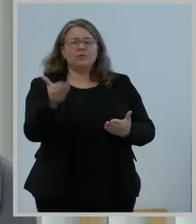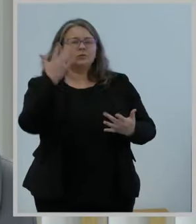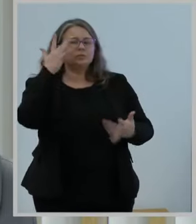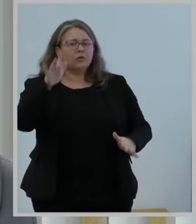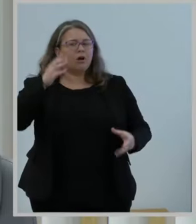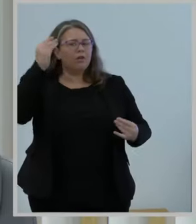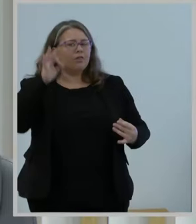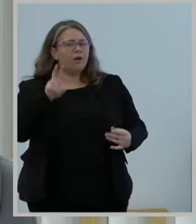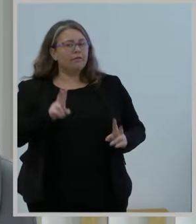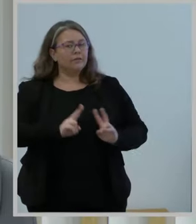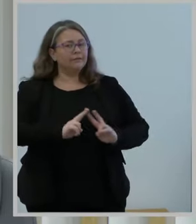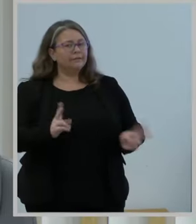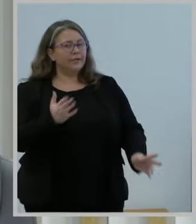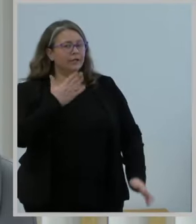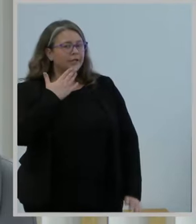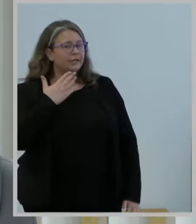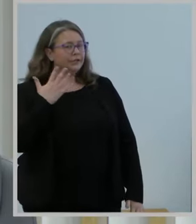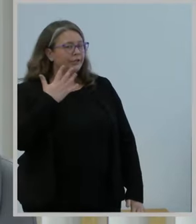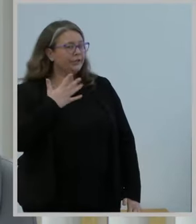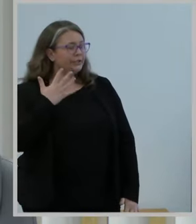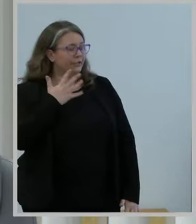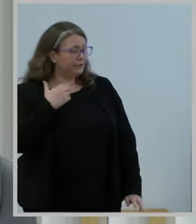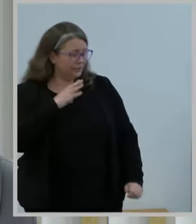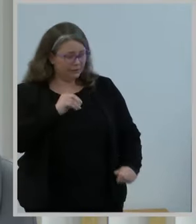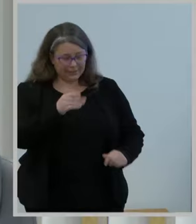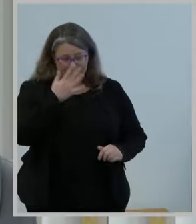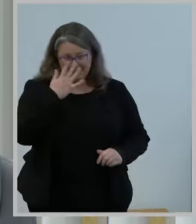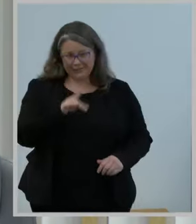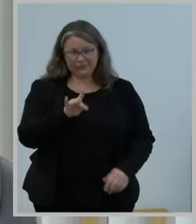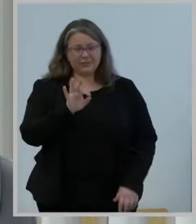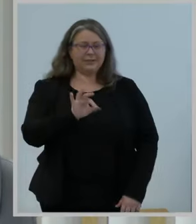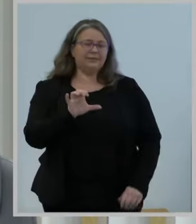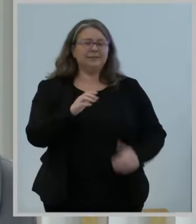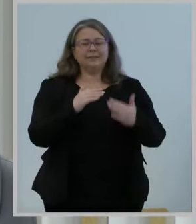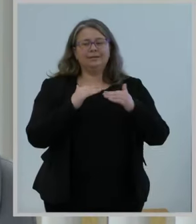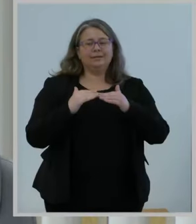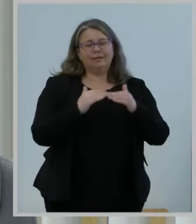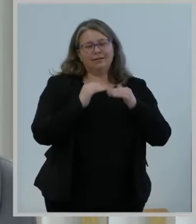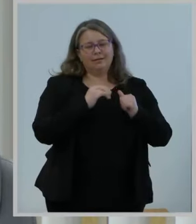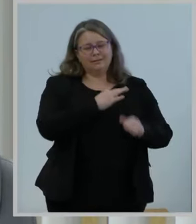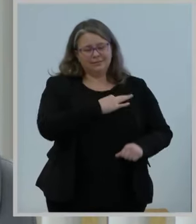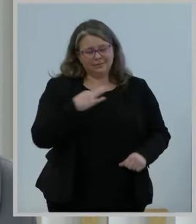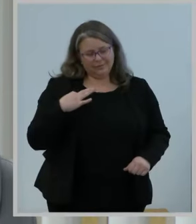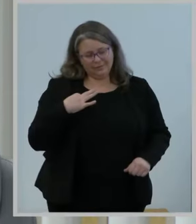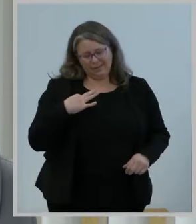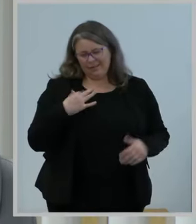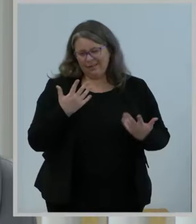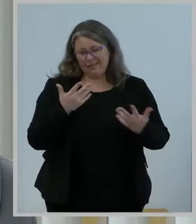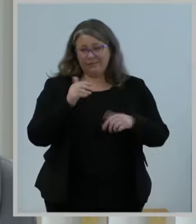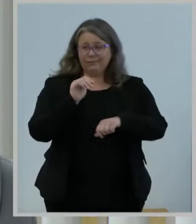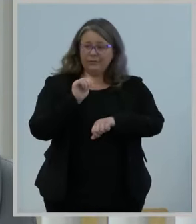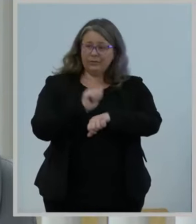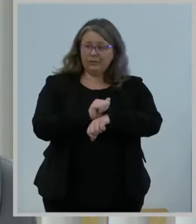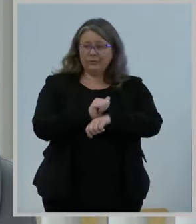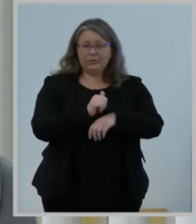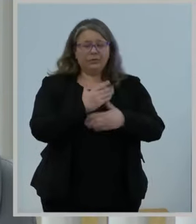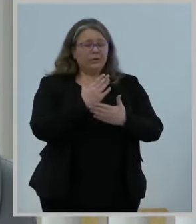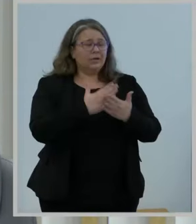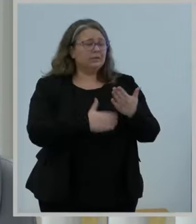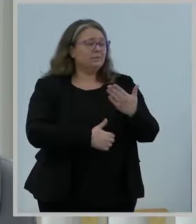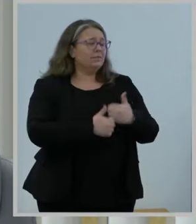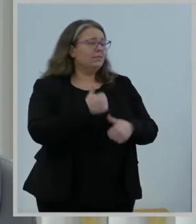and interesting FCC colleagues and staff on some of the most pressing and